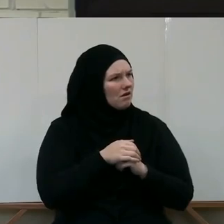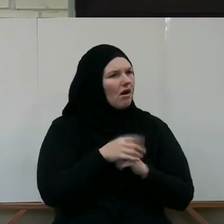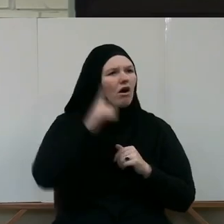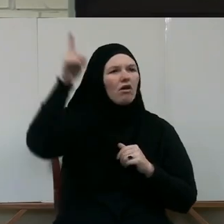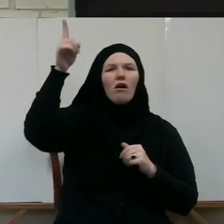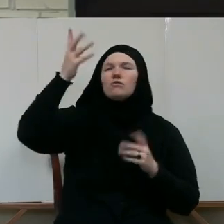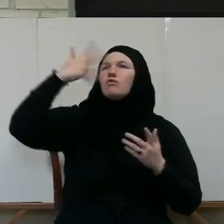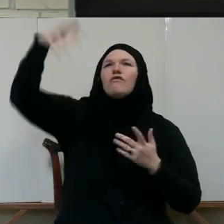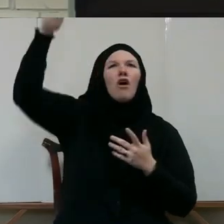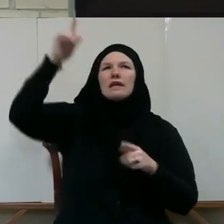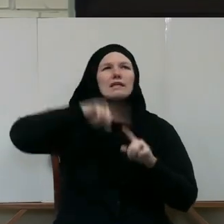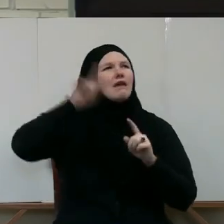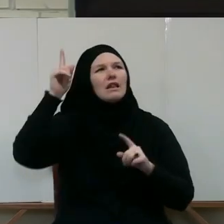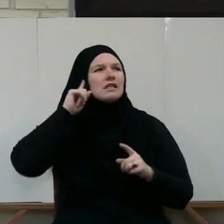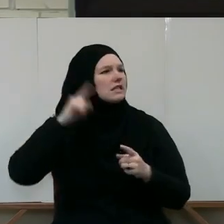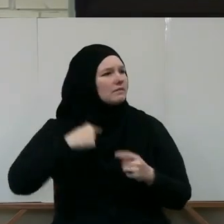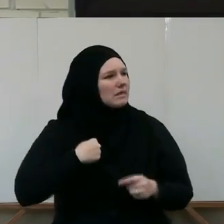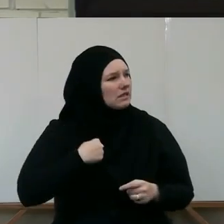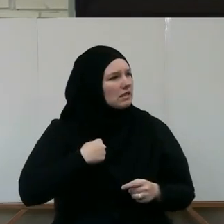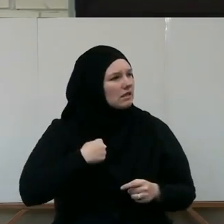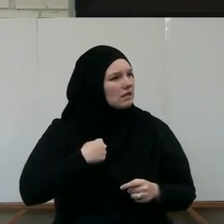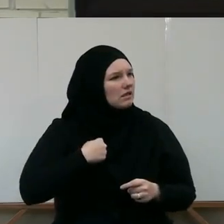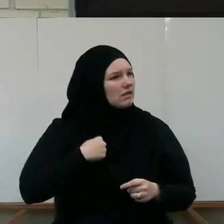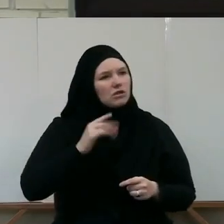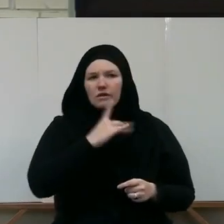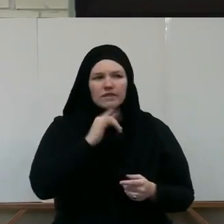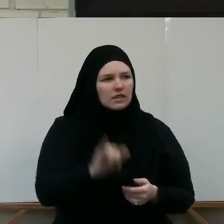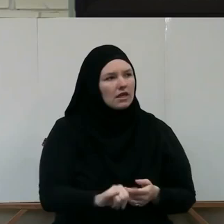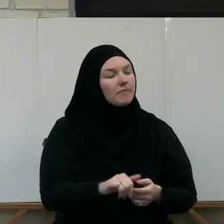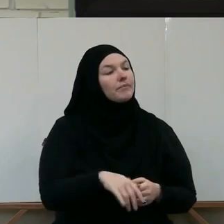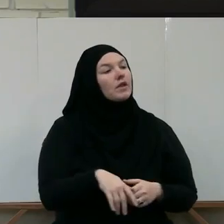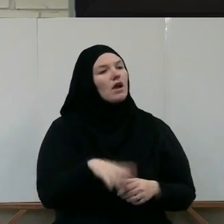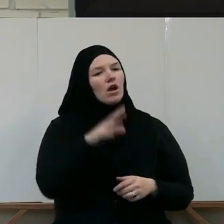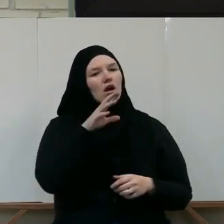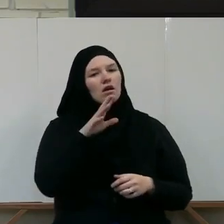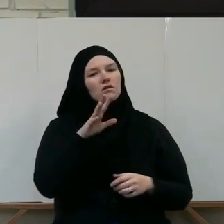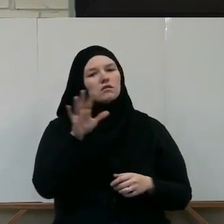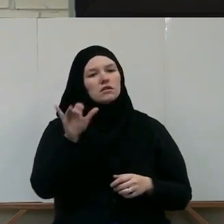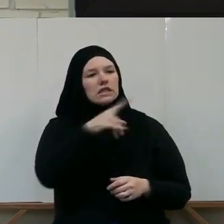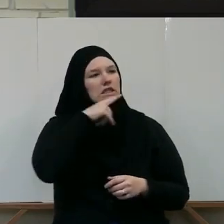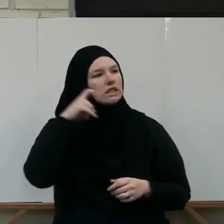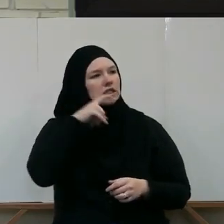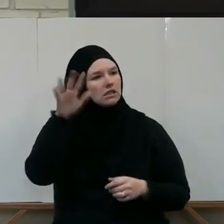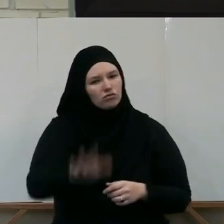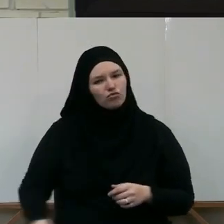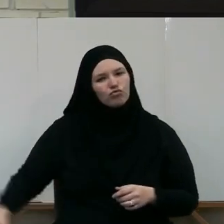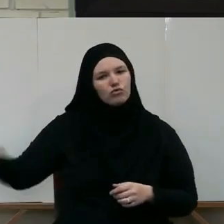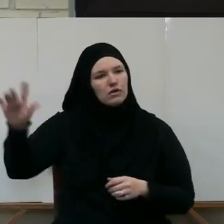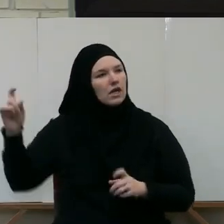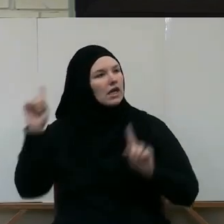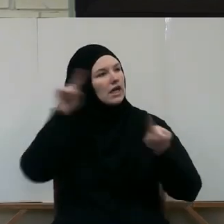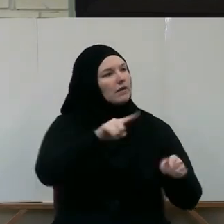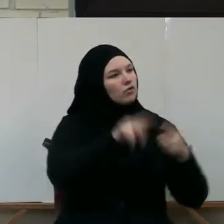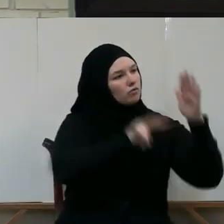someone far A Bedouin Came to the Prophet Sallallahu Alaihi Wasallam In the Ka'bah And he asked